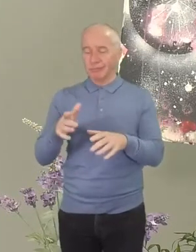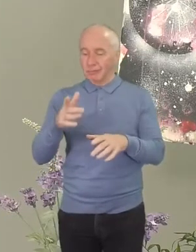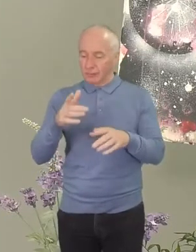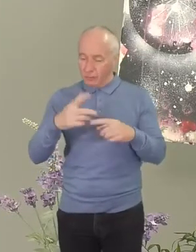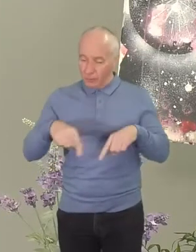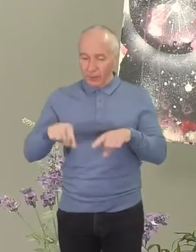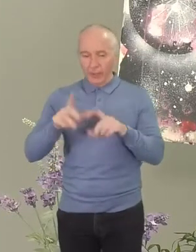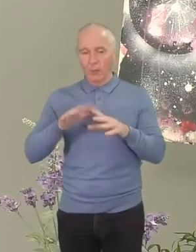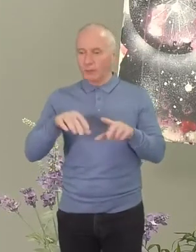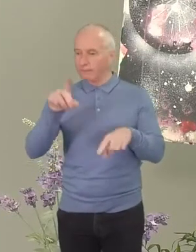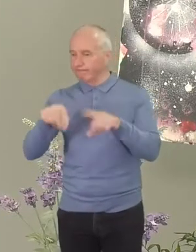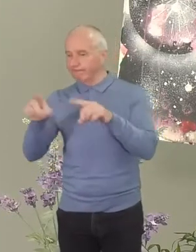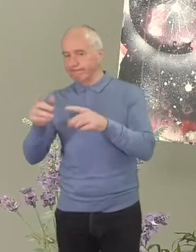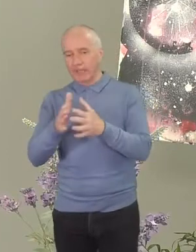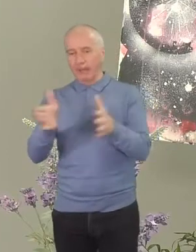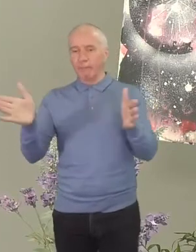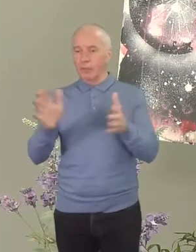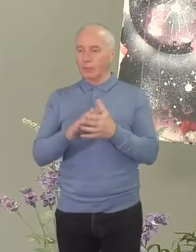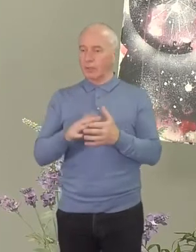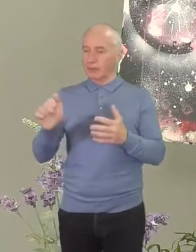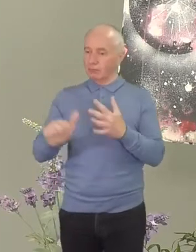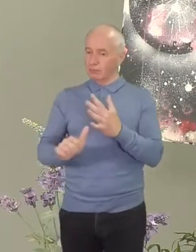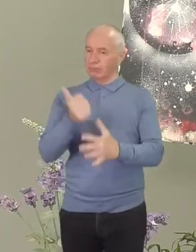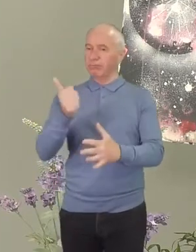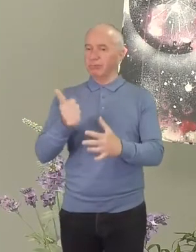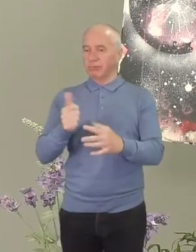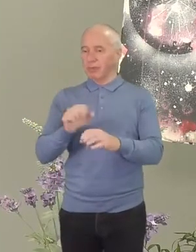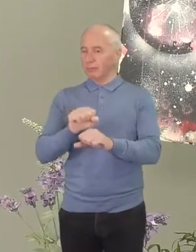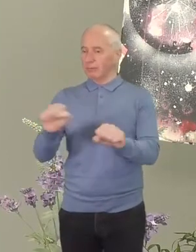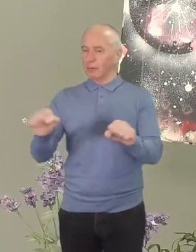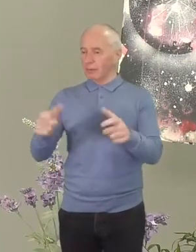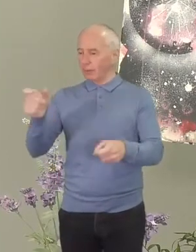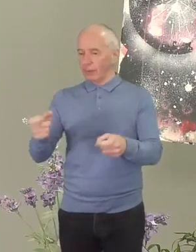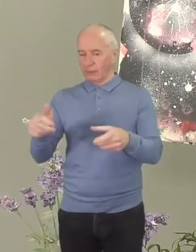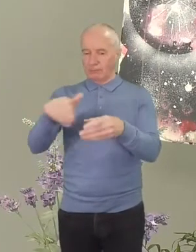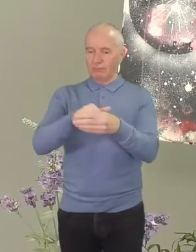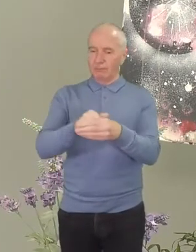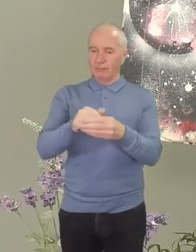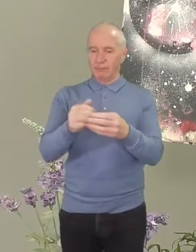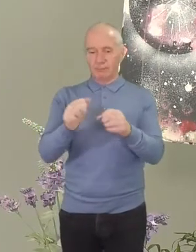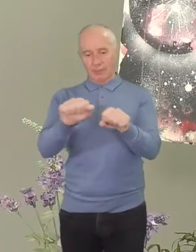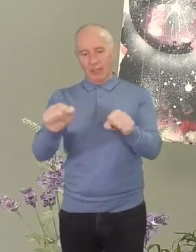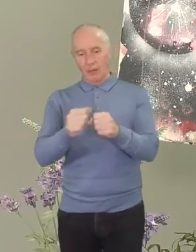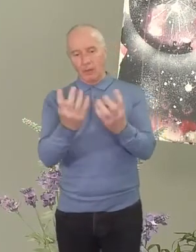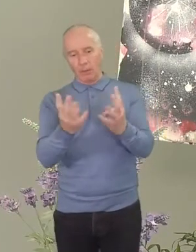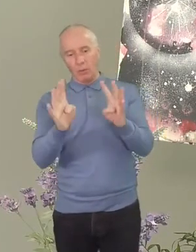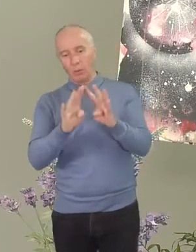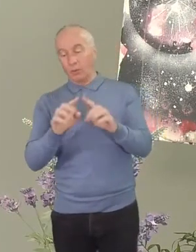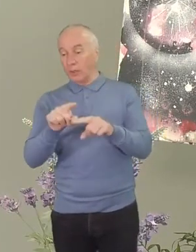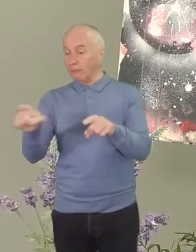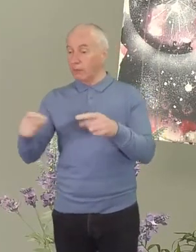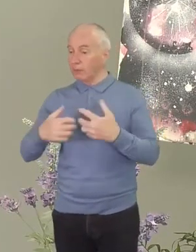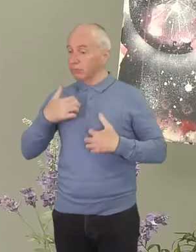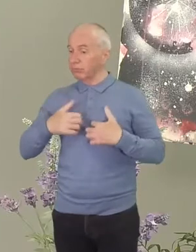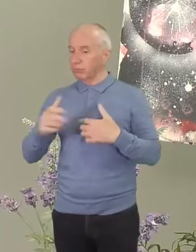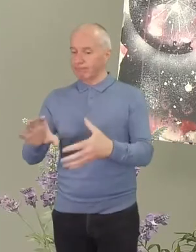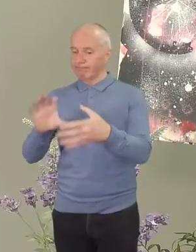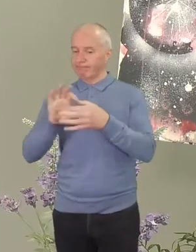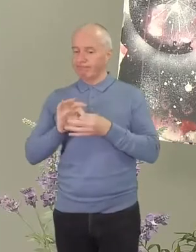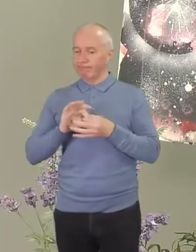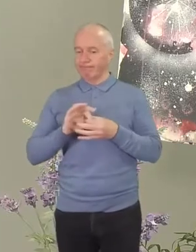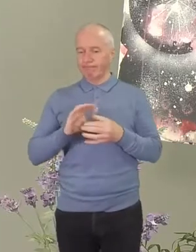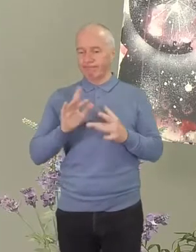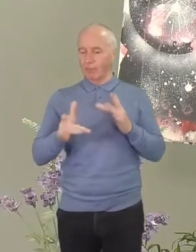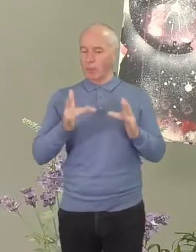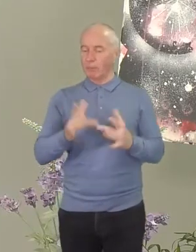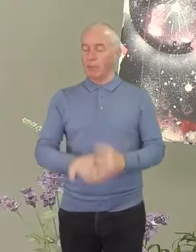board. So if you think you have something to offer, we'd be delighted to hear from you and to talk more with you about that. I'm going to hand over to Alistair now, who's